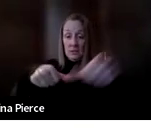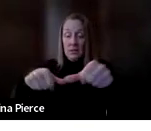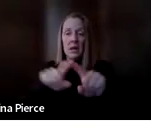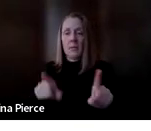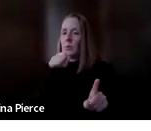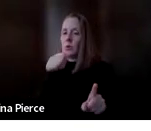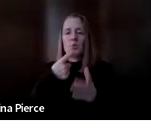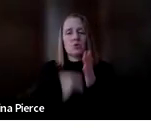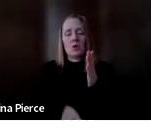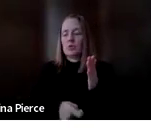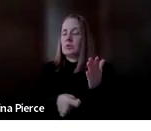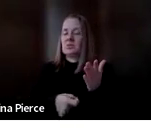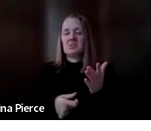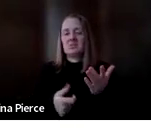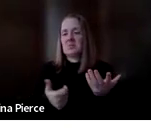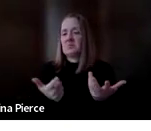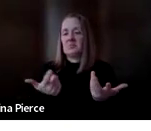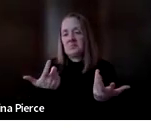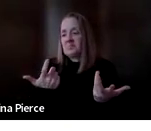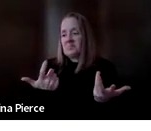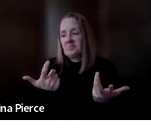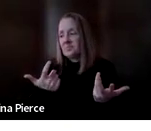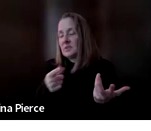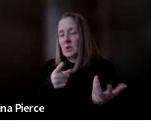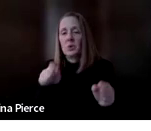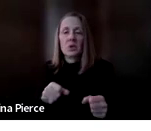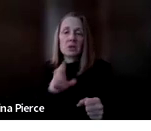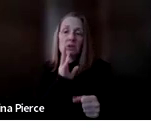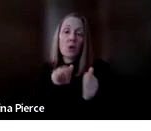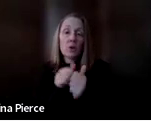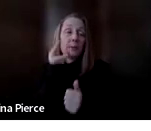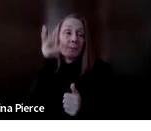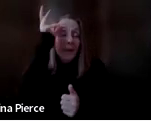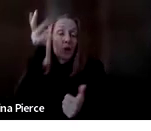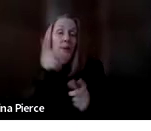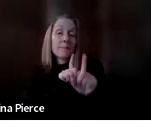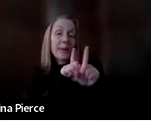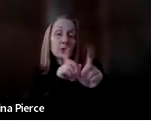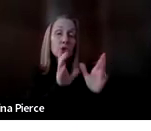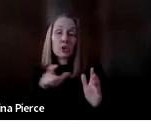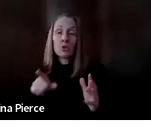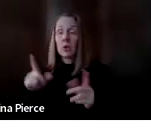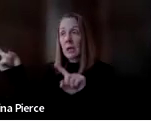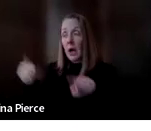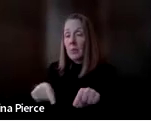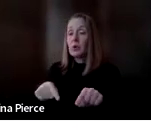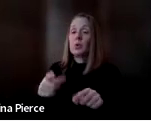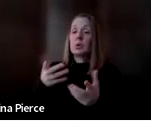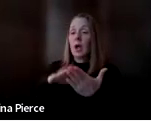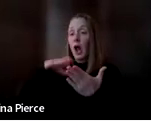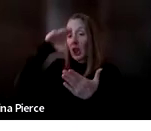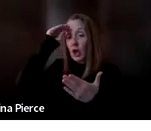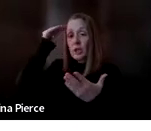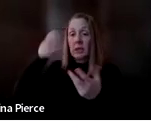any of our anything. So you can talk to a regional pair mentor. You can come to a learning opportunity. You can do each of those 10 times